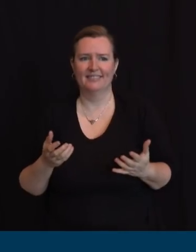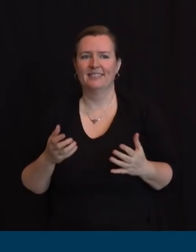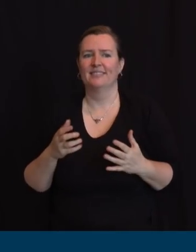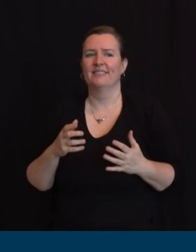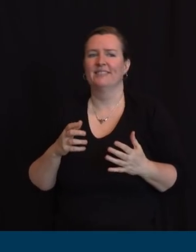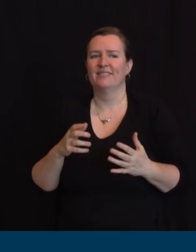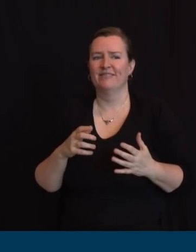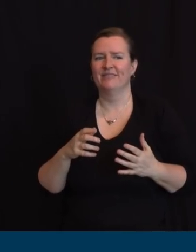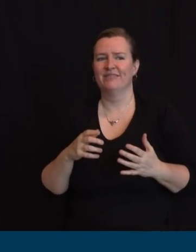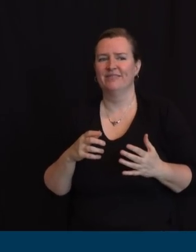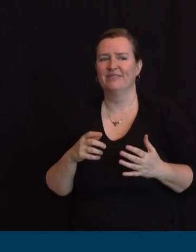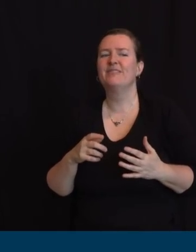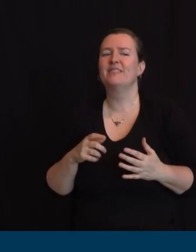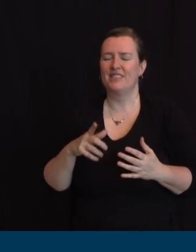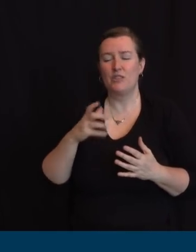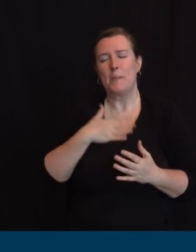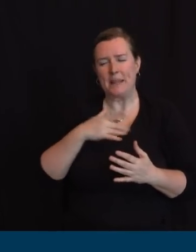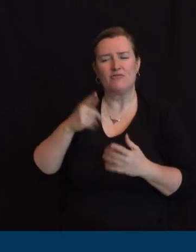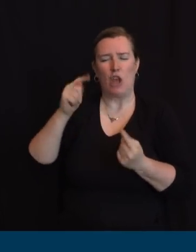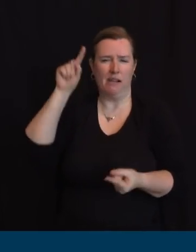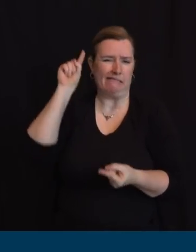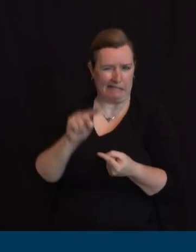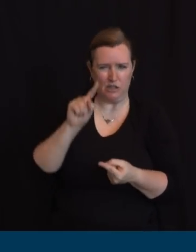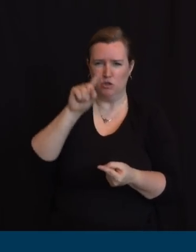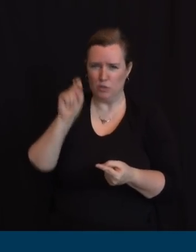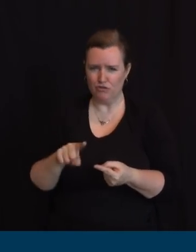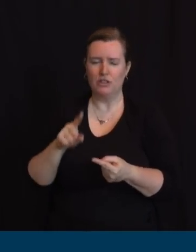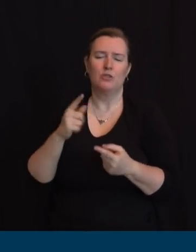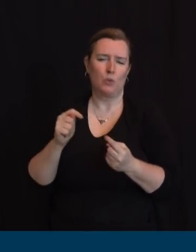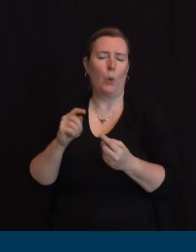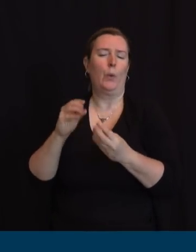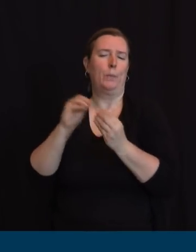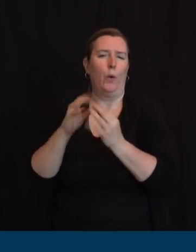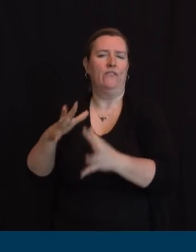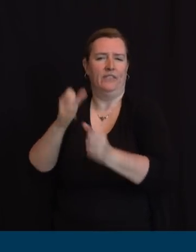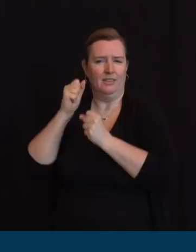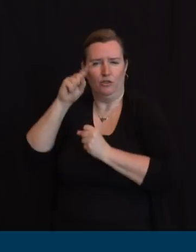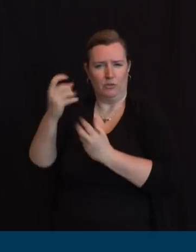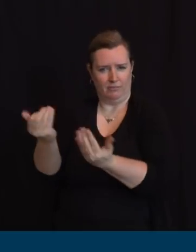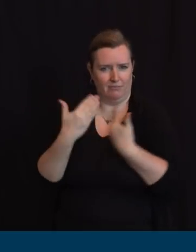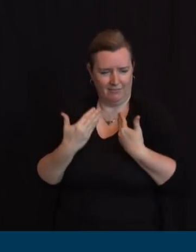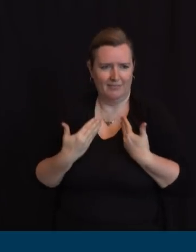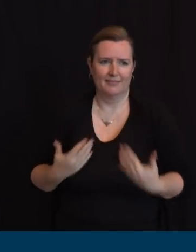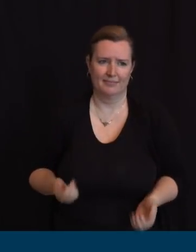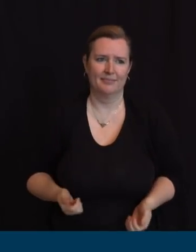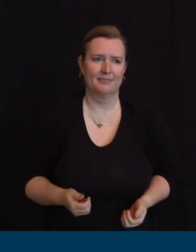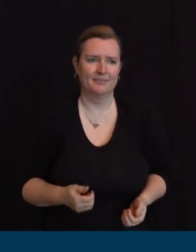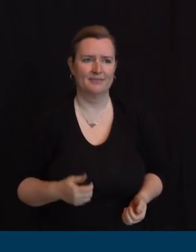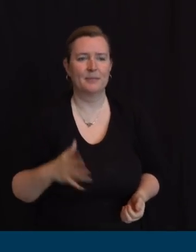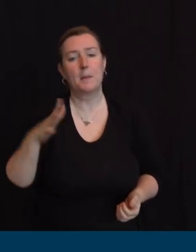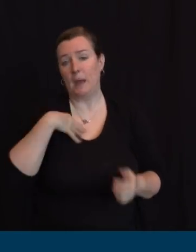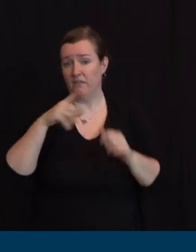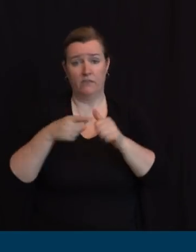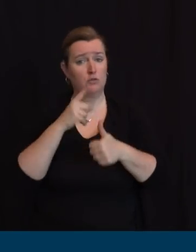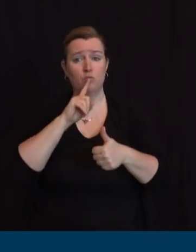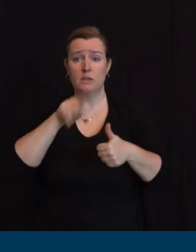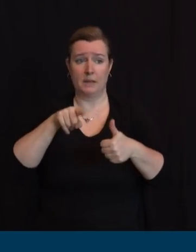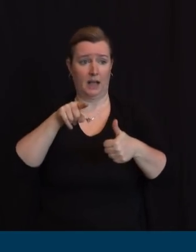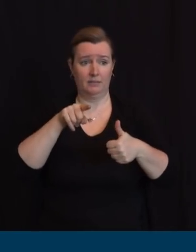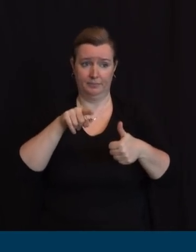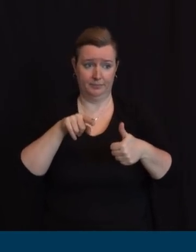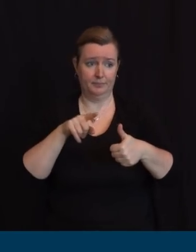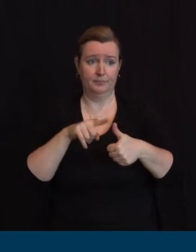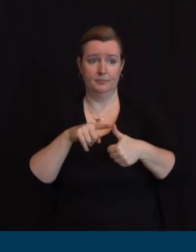I'll turn to Judy for most of this, but I'll give two, and then maybe Paramel may need to come in on the human services question, but